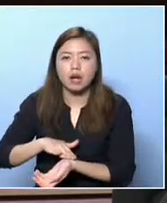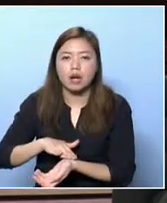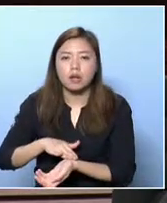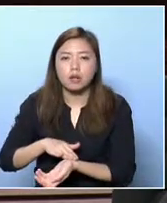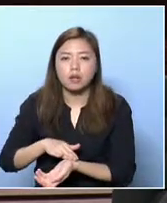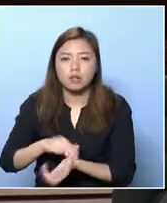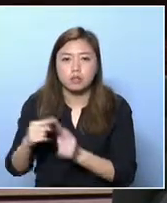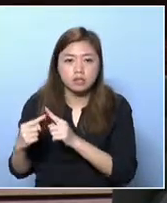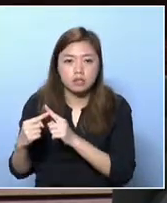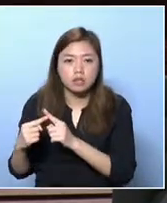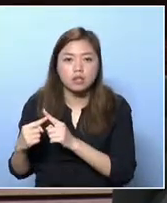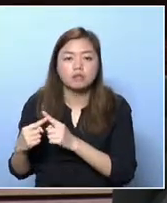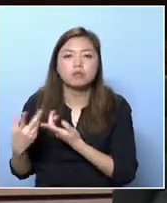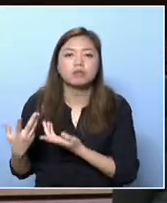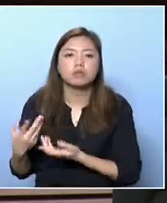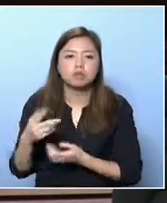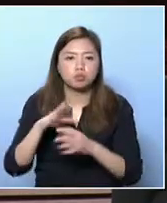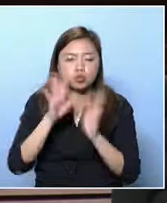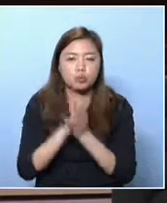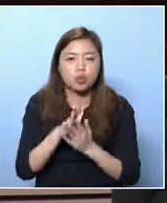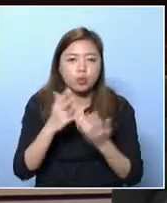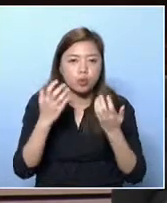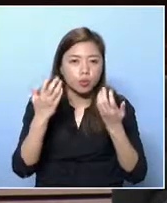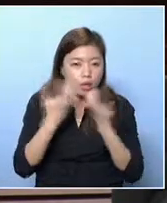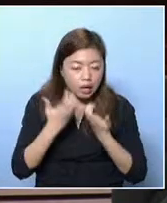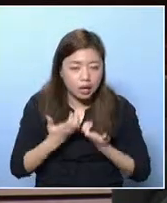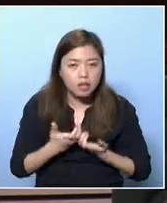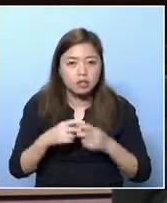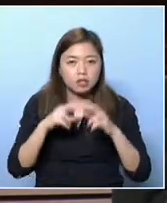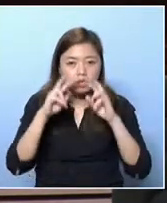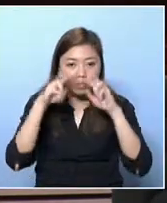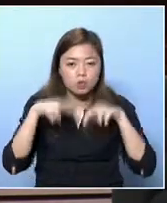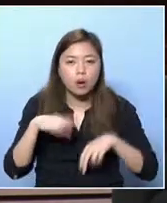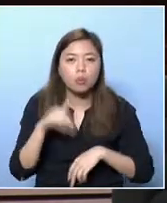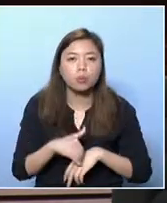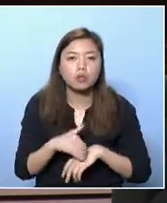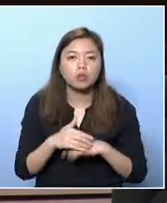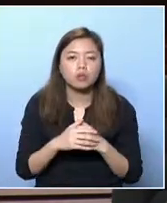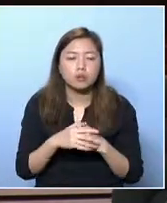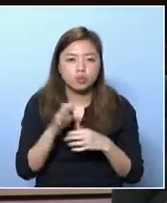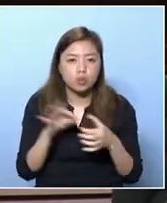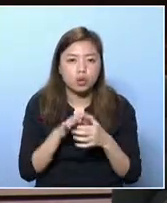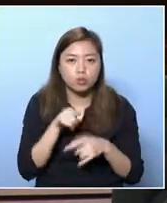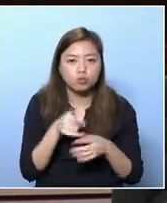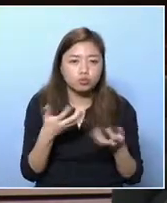Coming up, we are going to have a survey on the disabled and